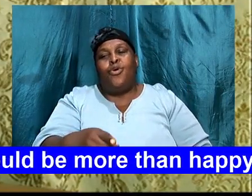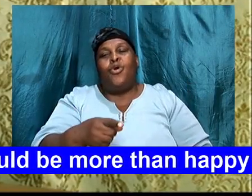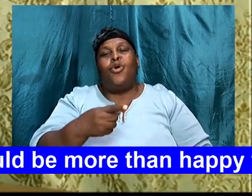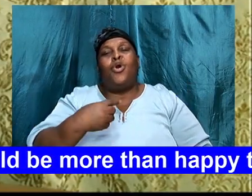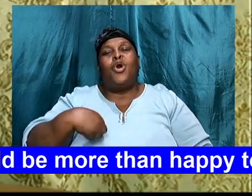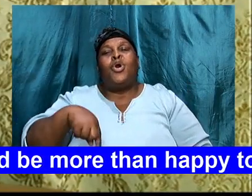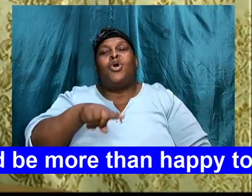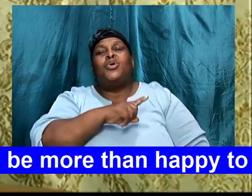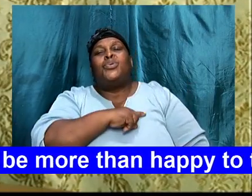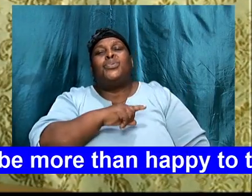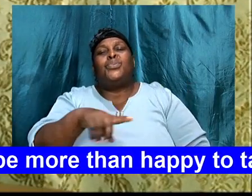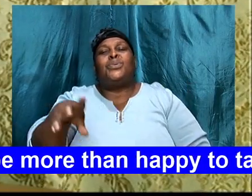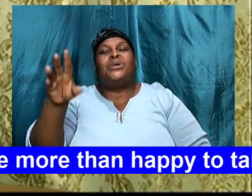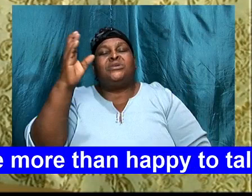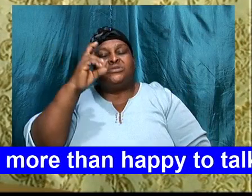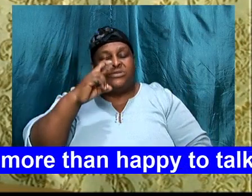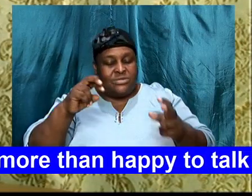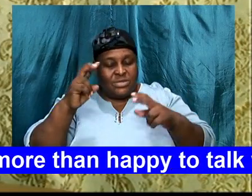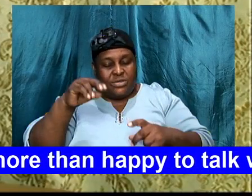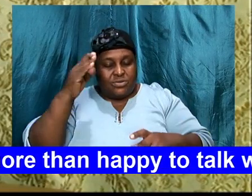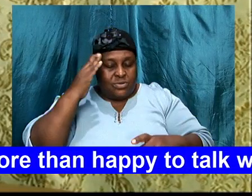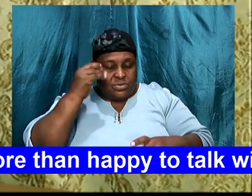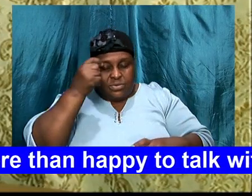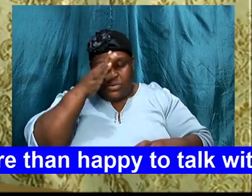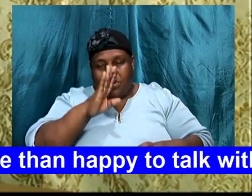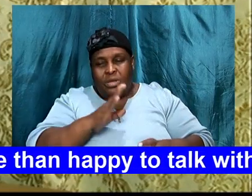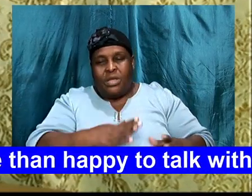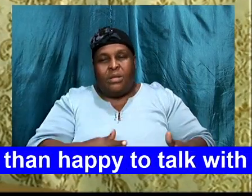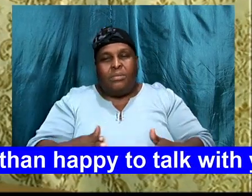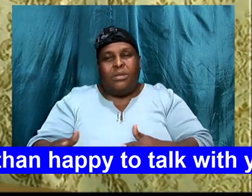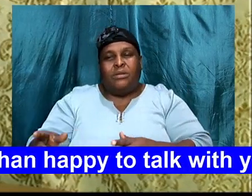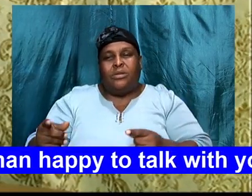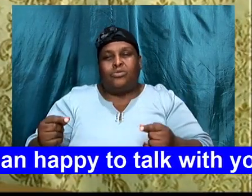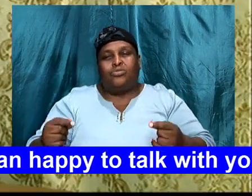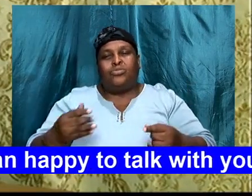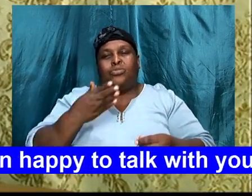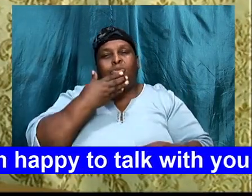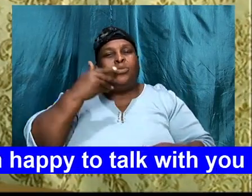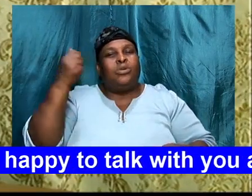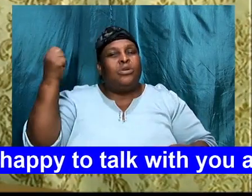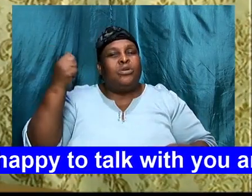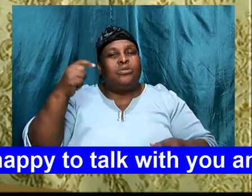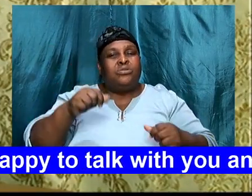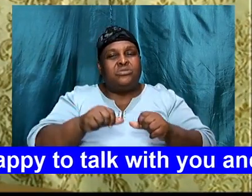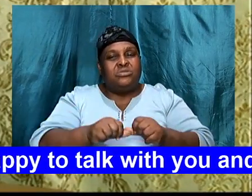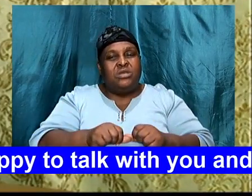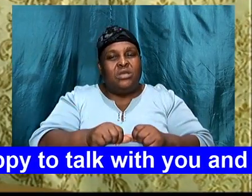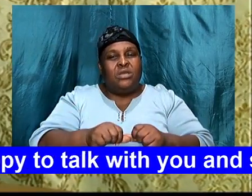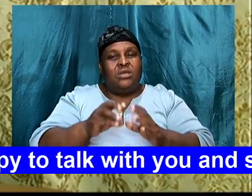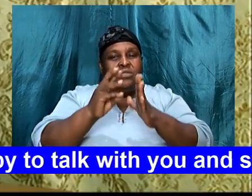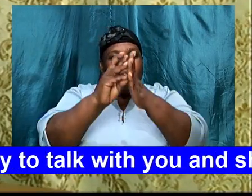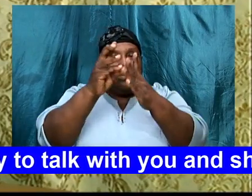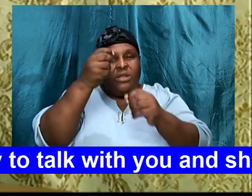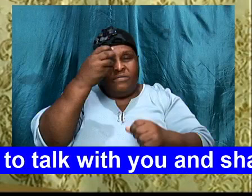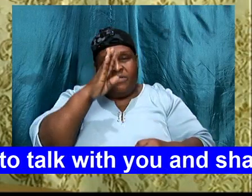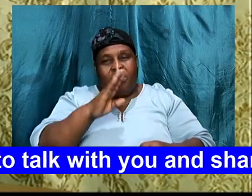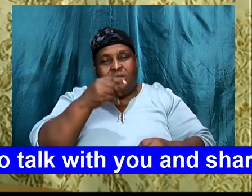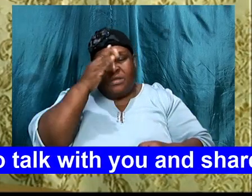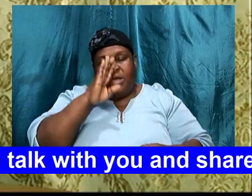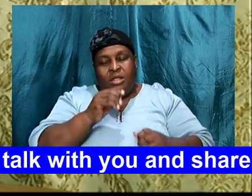seek to know, God's plan, and do our best, to abide in it, God bless you tonight,